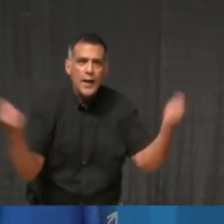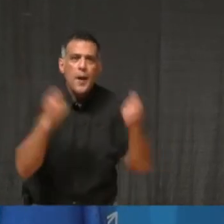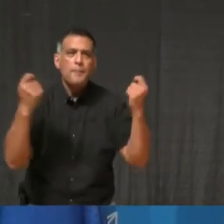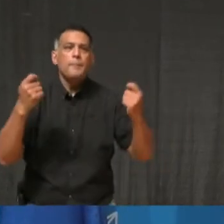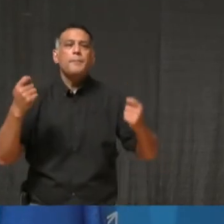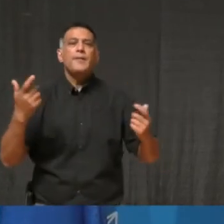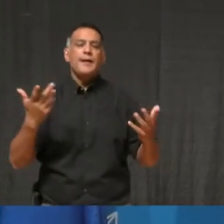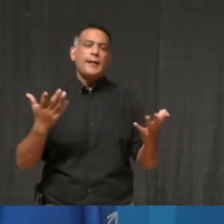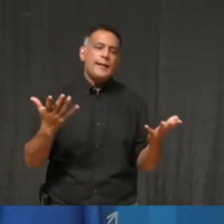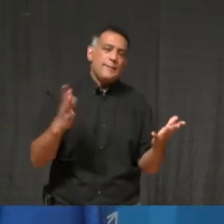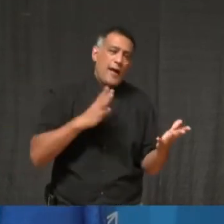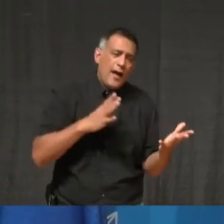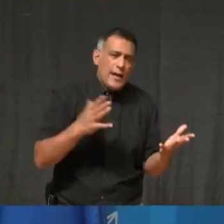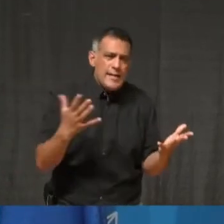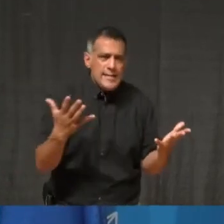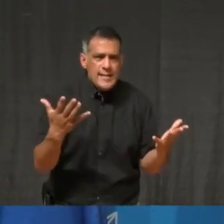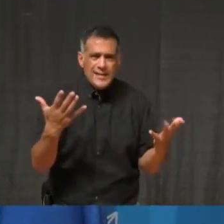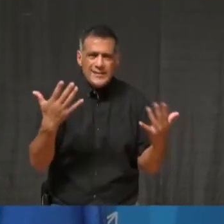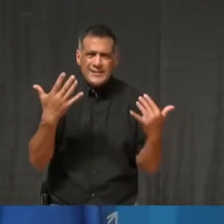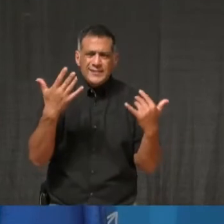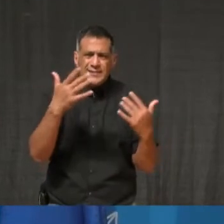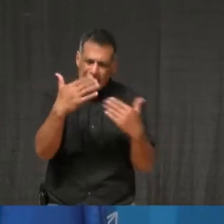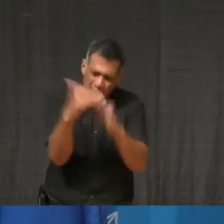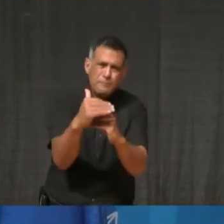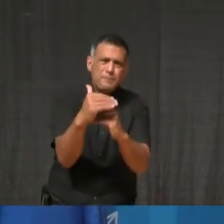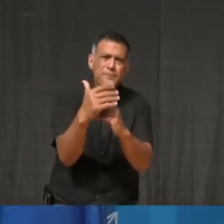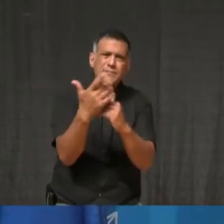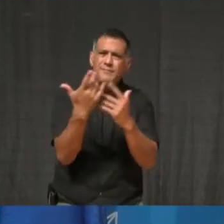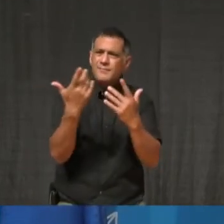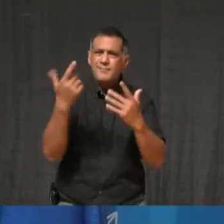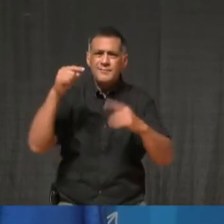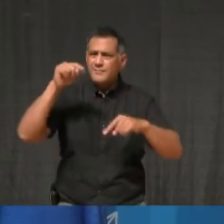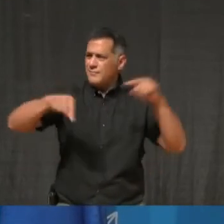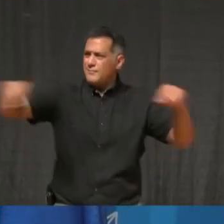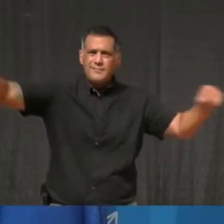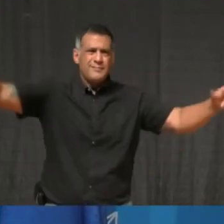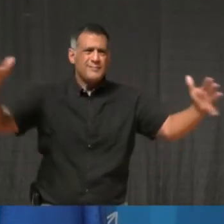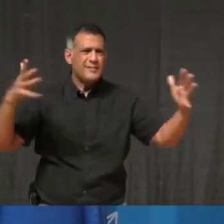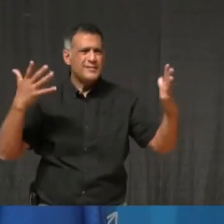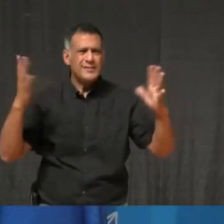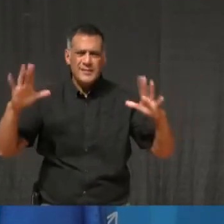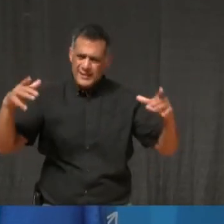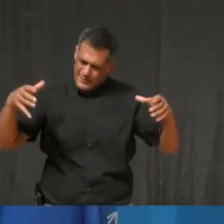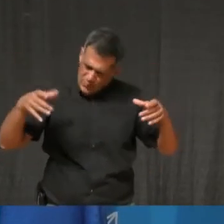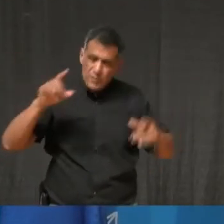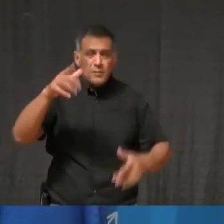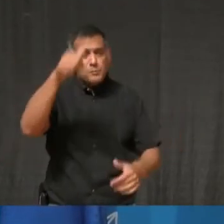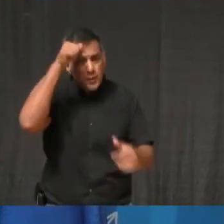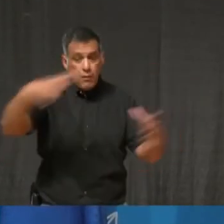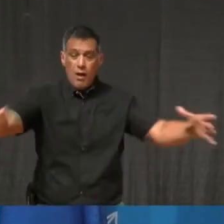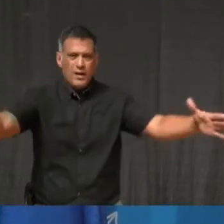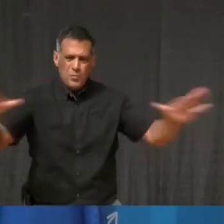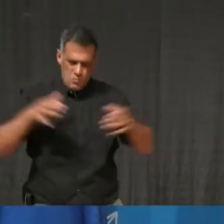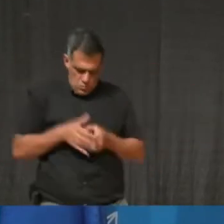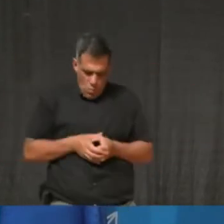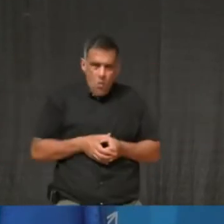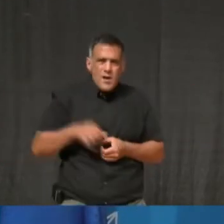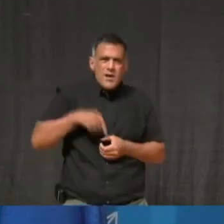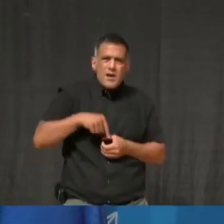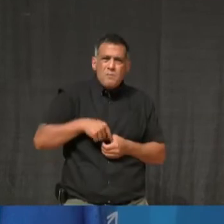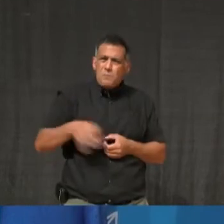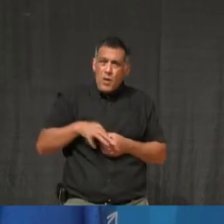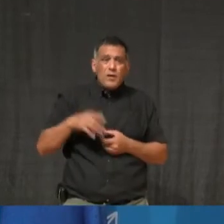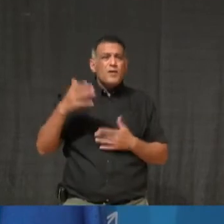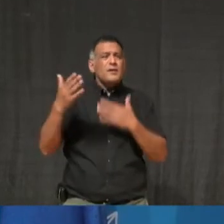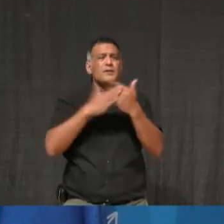household and essential supports and limiting contact beyond that in your celebrations and looking for virtual options if you're able